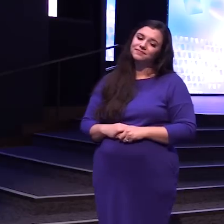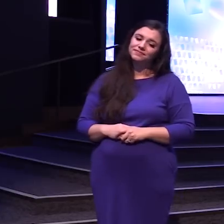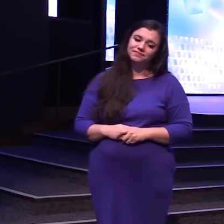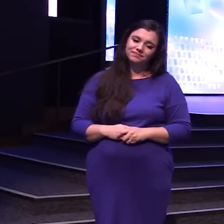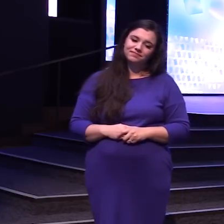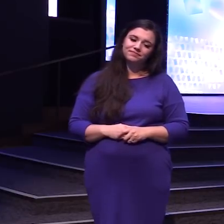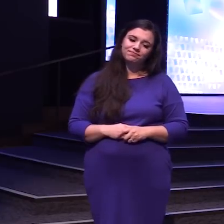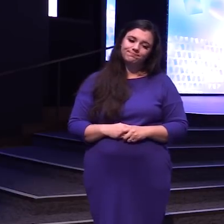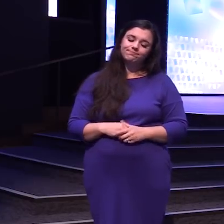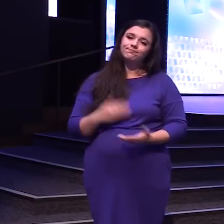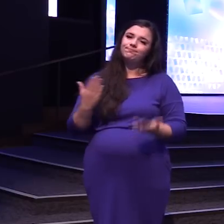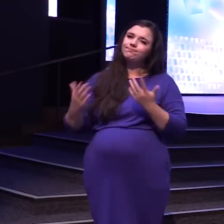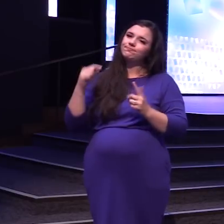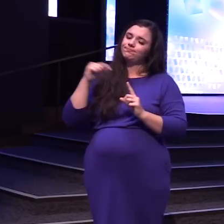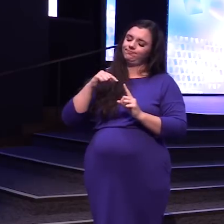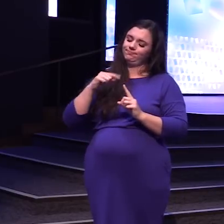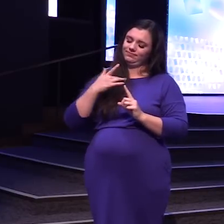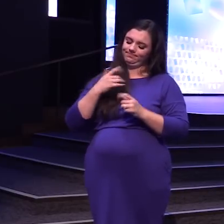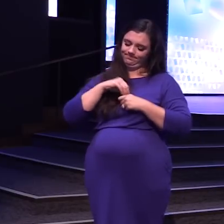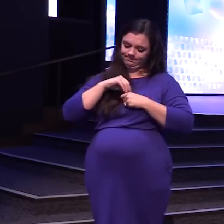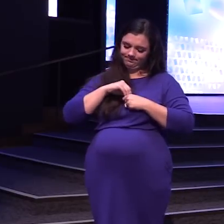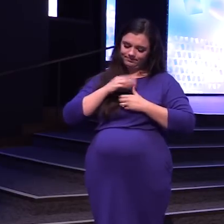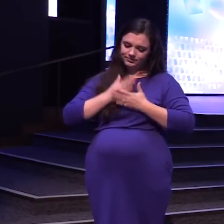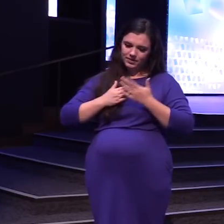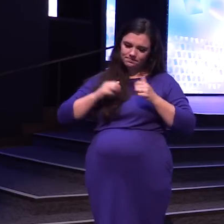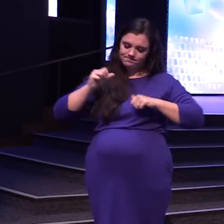He may have had to Overcome some Insecurities